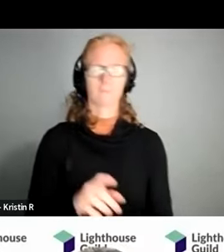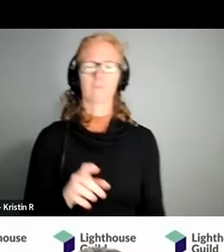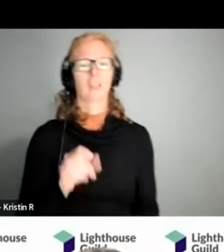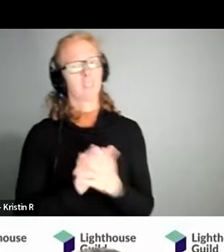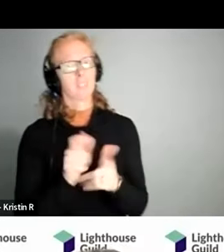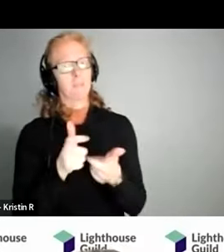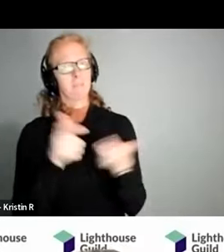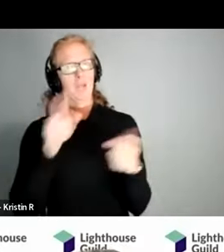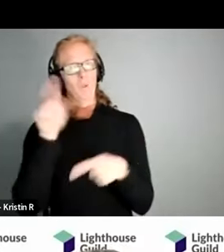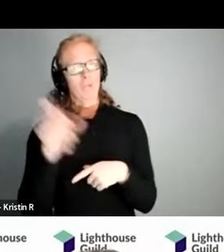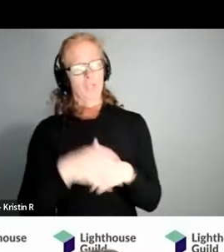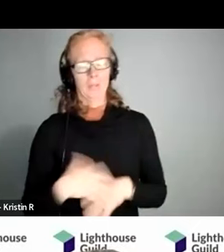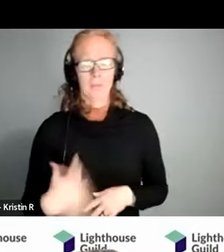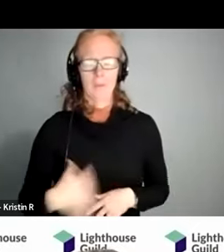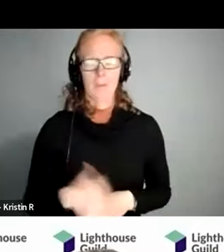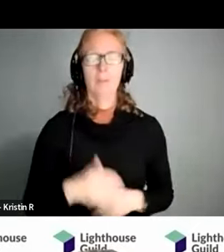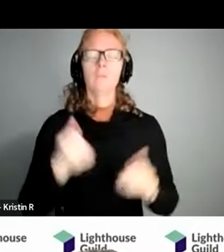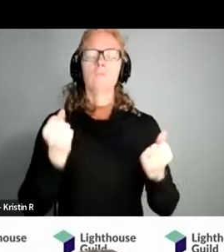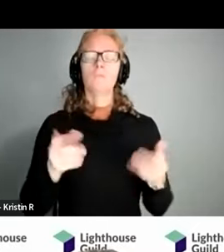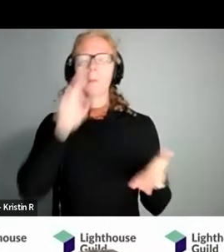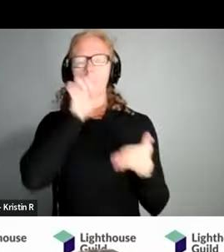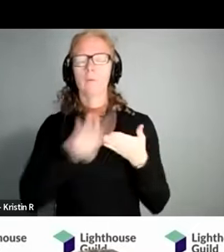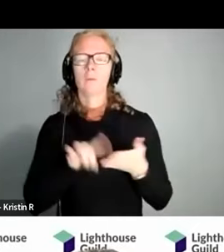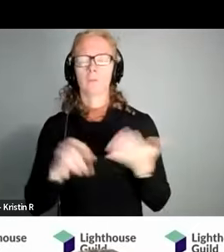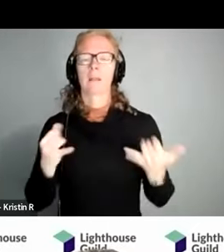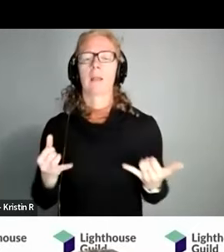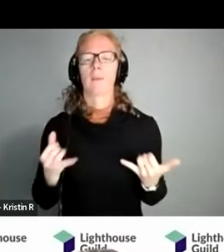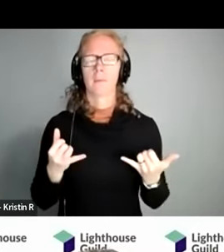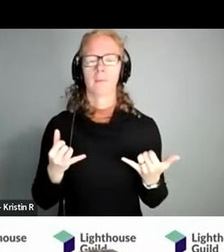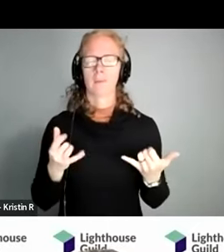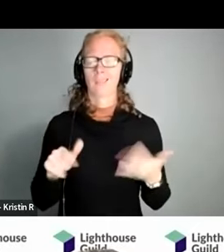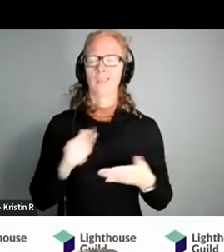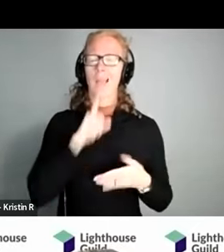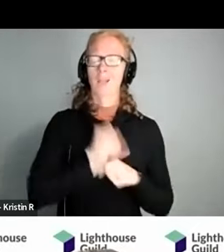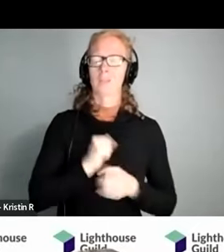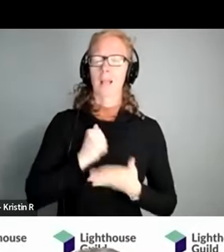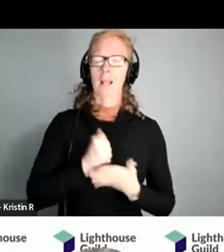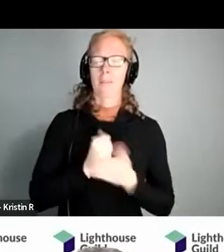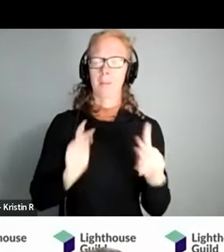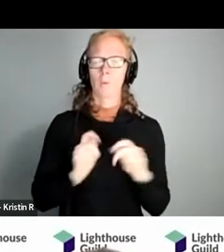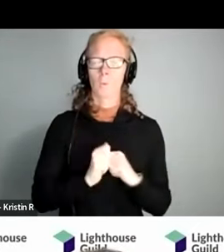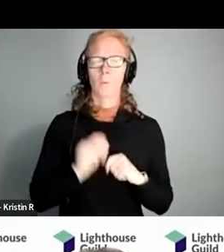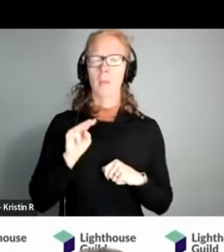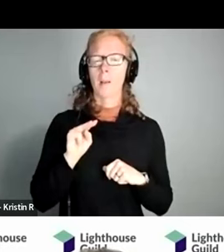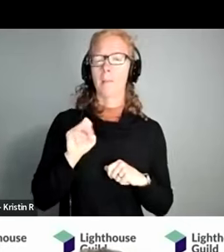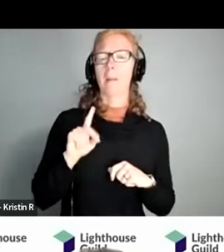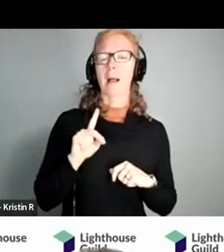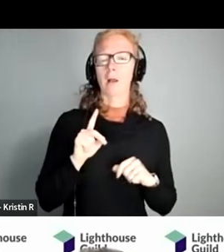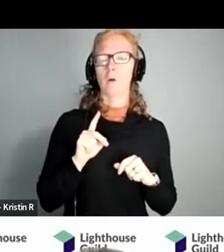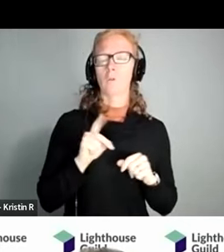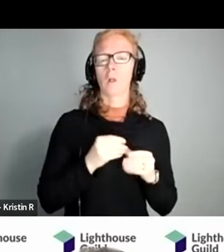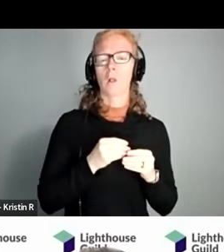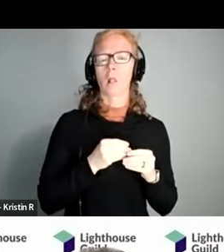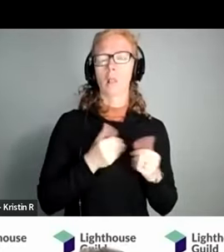since they um became available what we're seeing is they actually are helping people with just a mild loss so somebody who's just